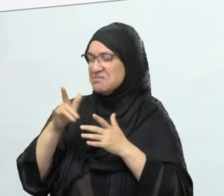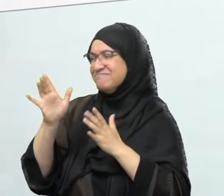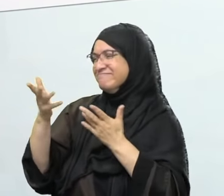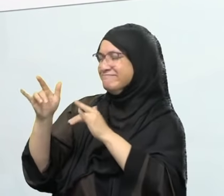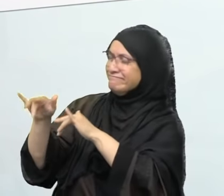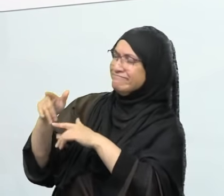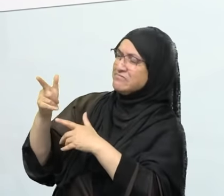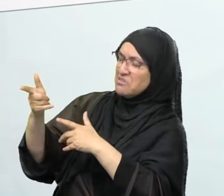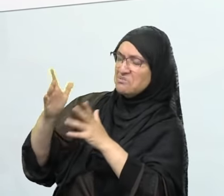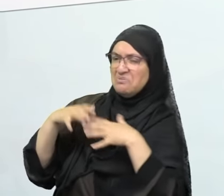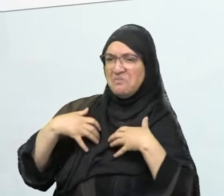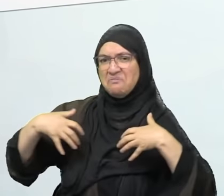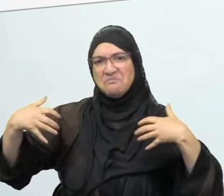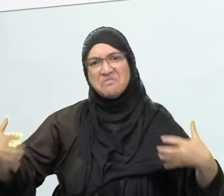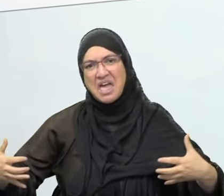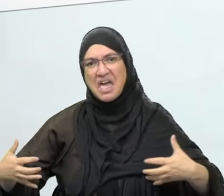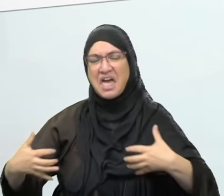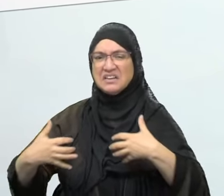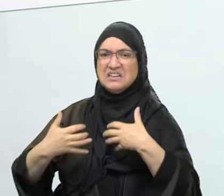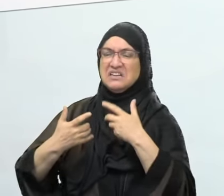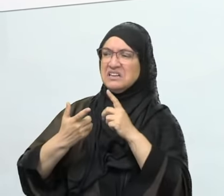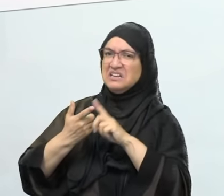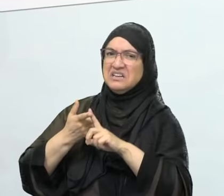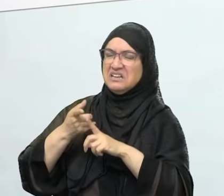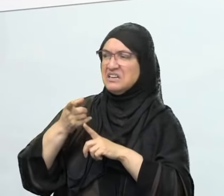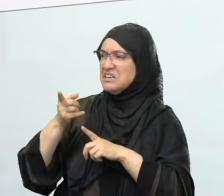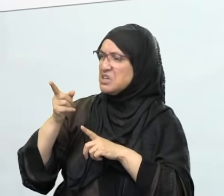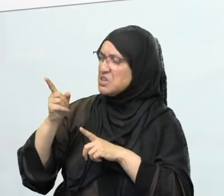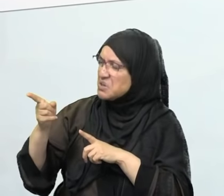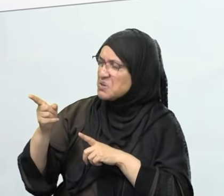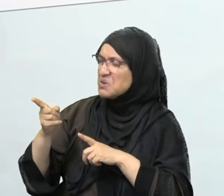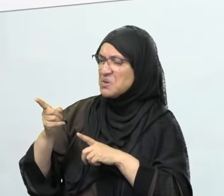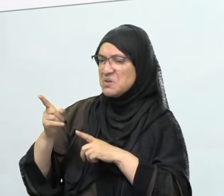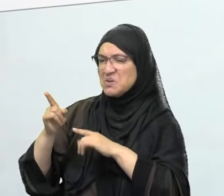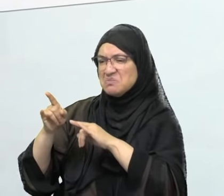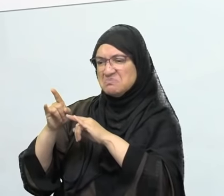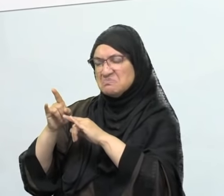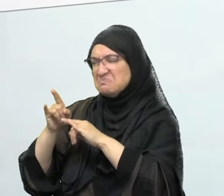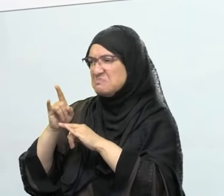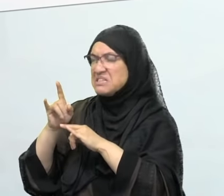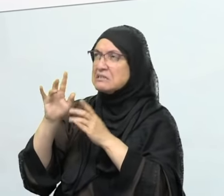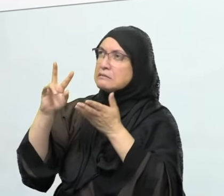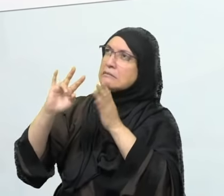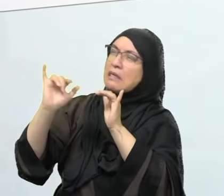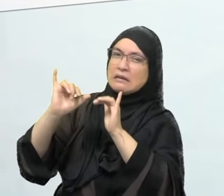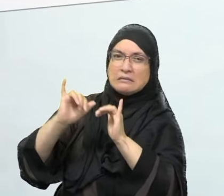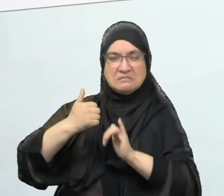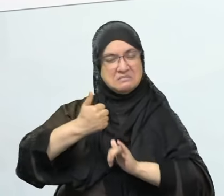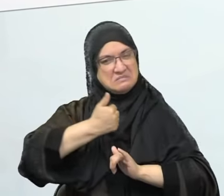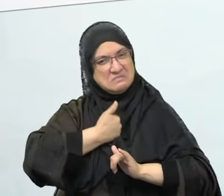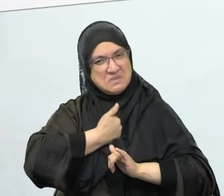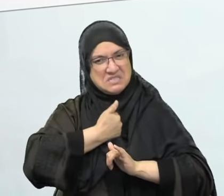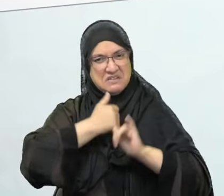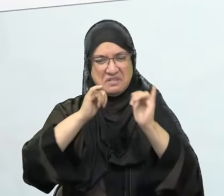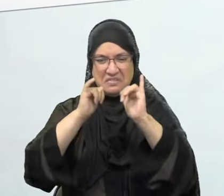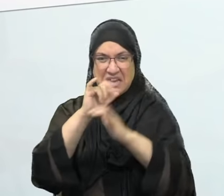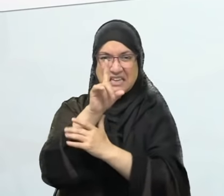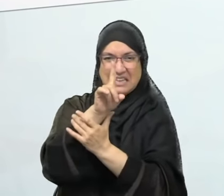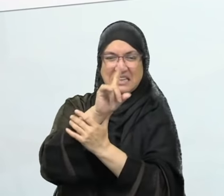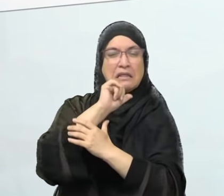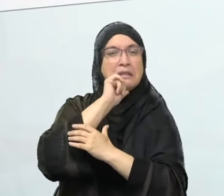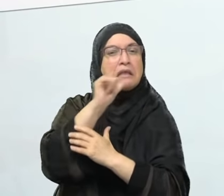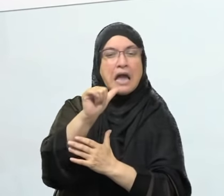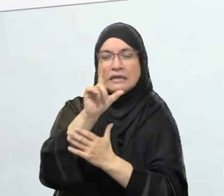Self-control is the deen. Holding your tongue until you have something good to say is the deen, right? So there's no